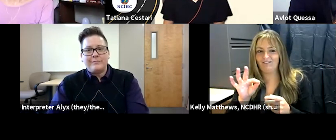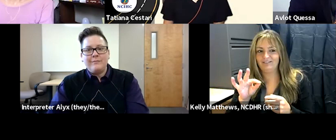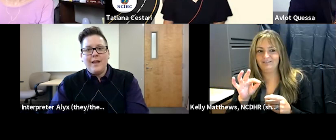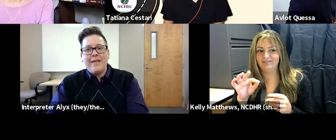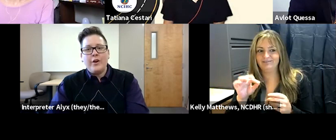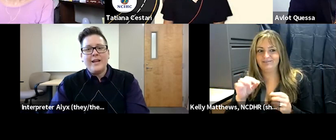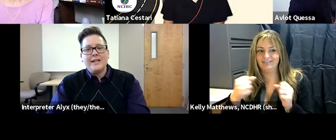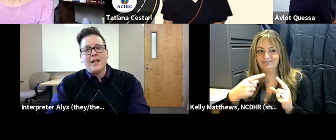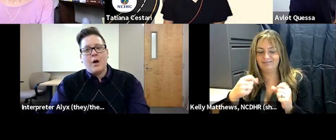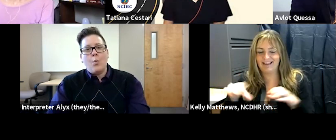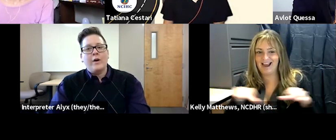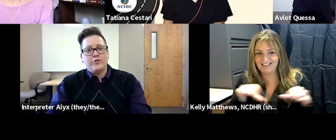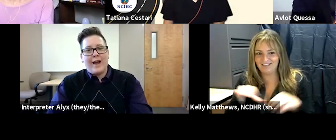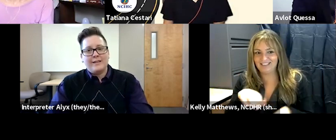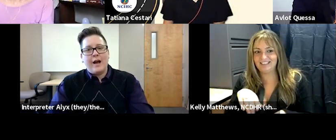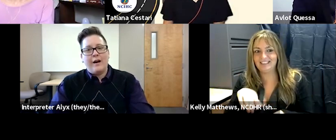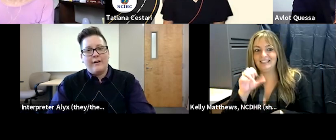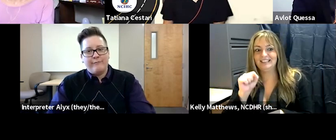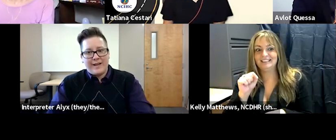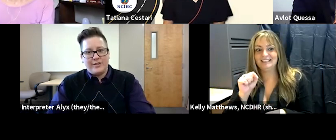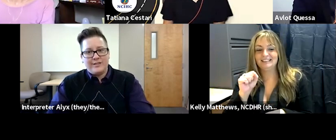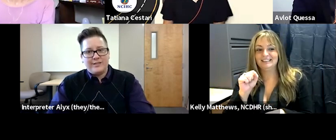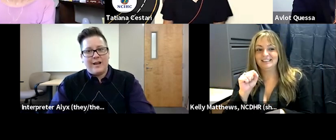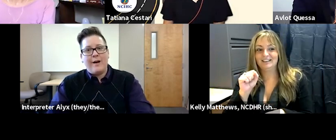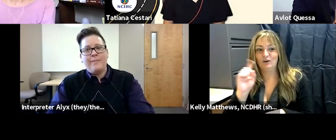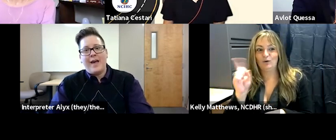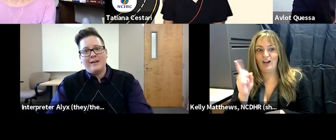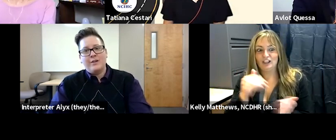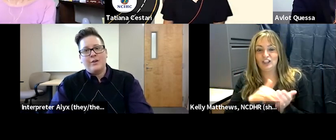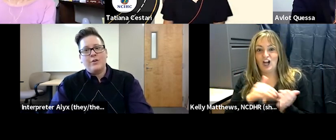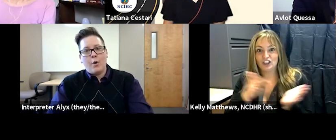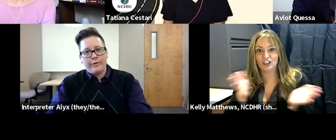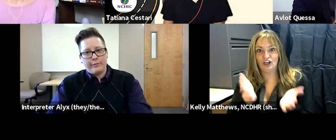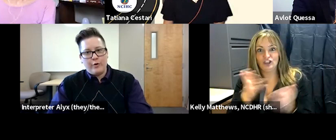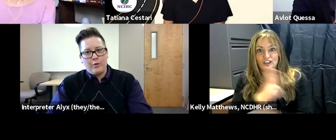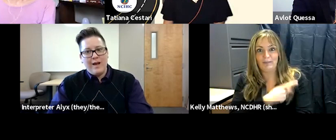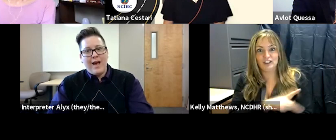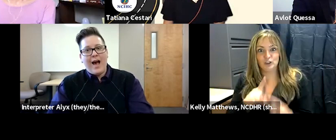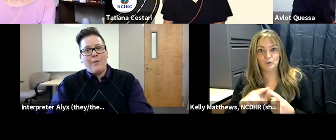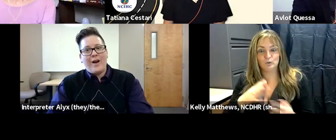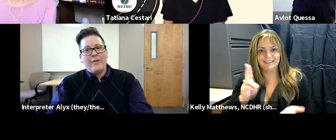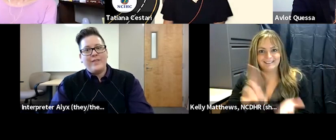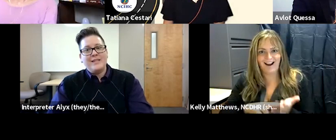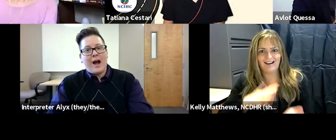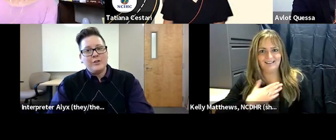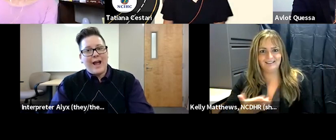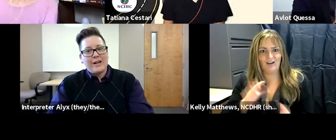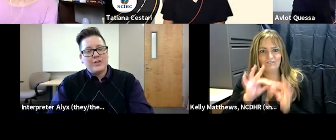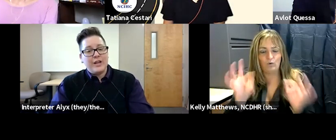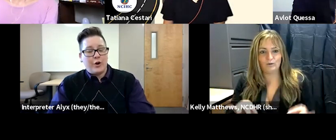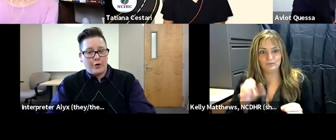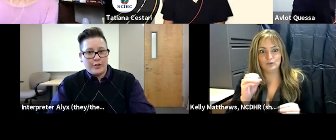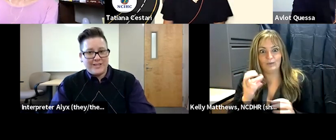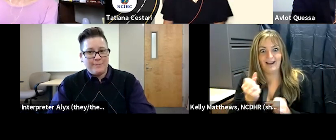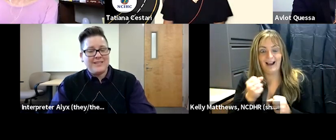and there is uh one tract of patients uh that go through where the doctor